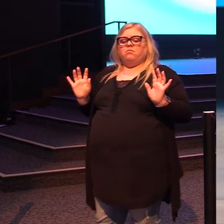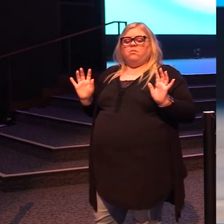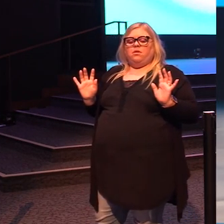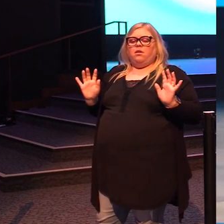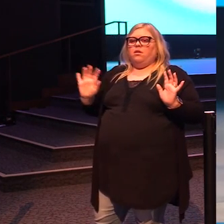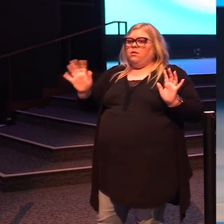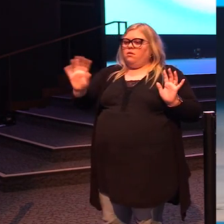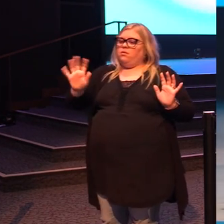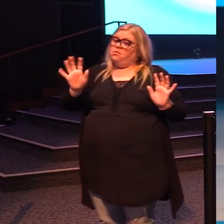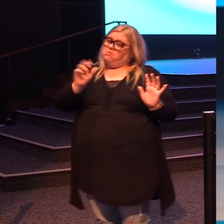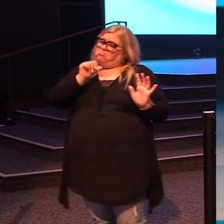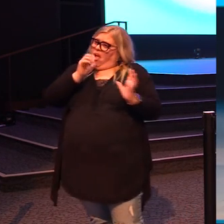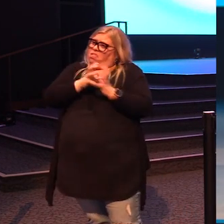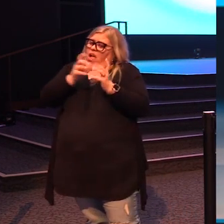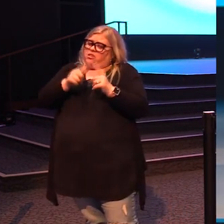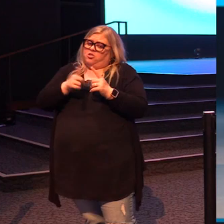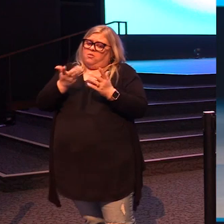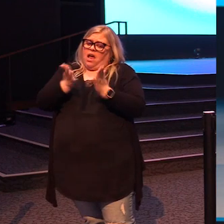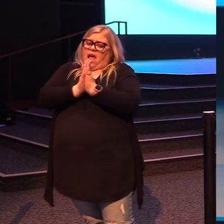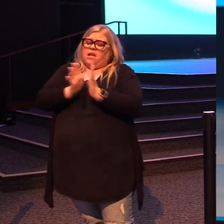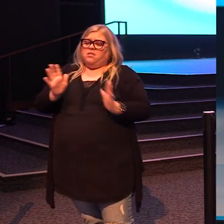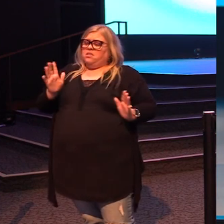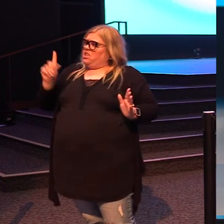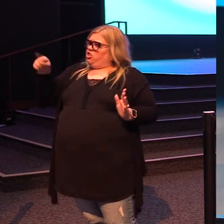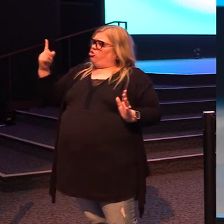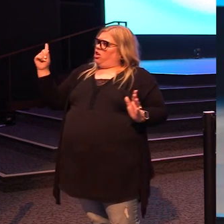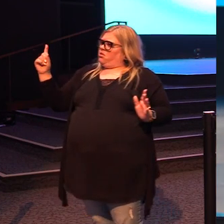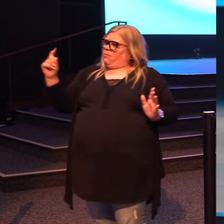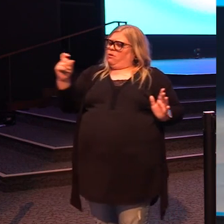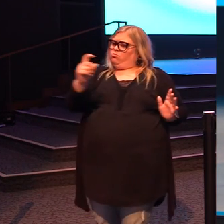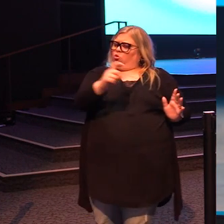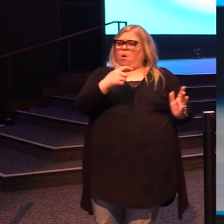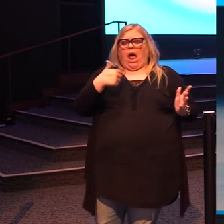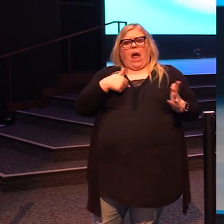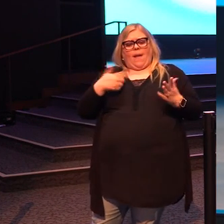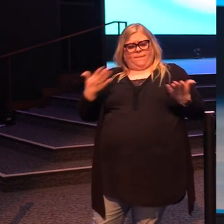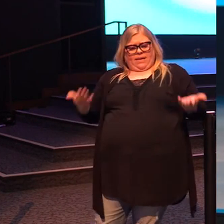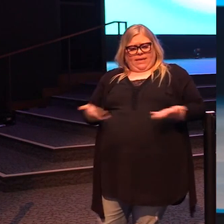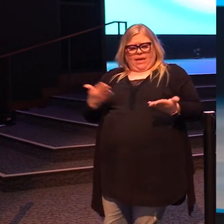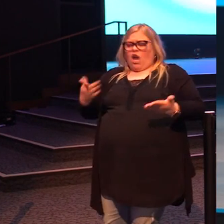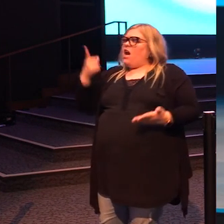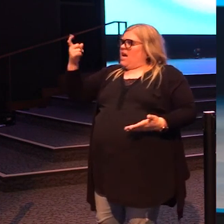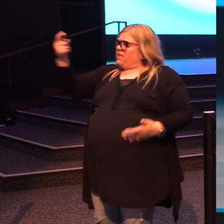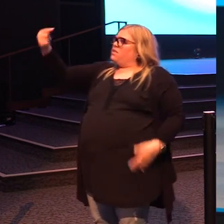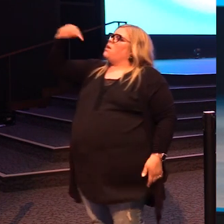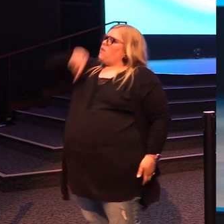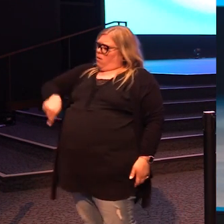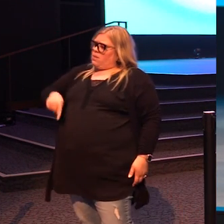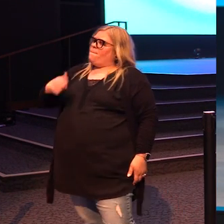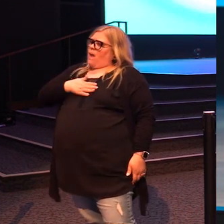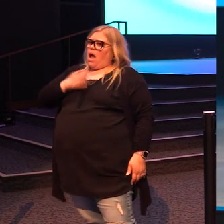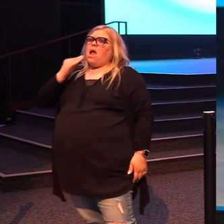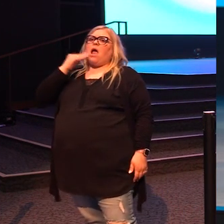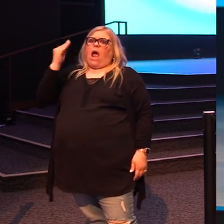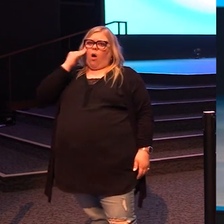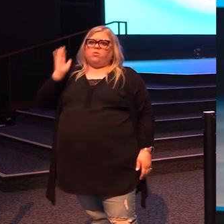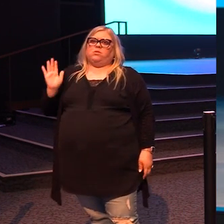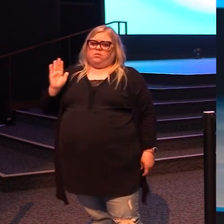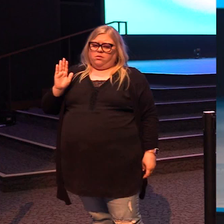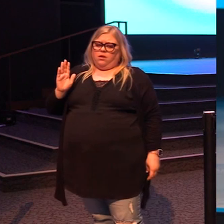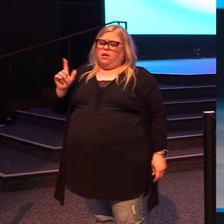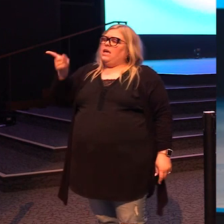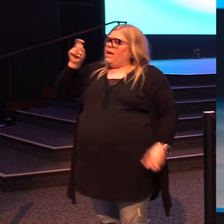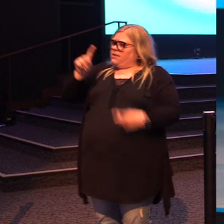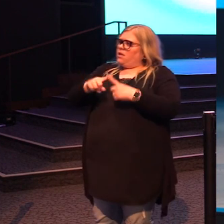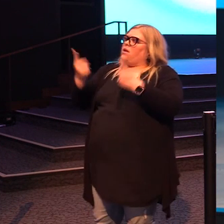It's not a lot to ask. It's passing through. I'm in the neighborhood. He needs to come to my house. We need to have a